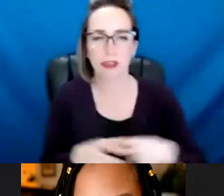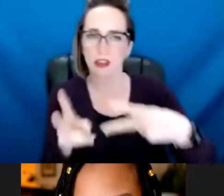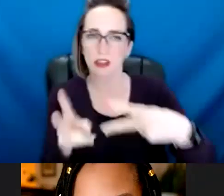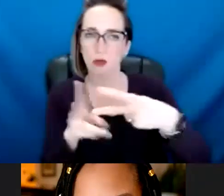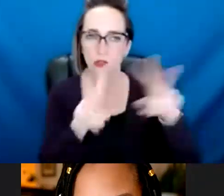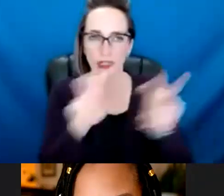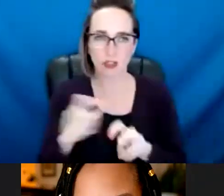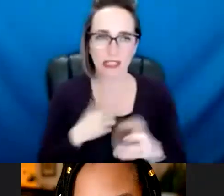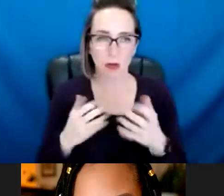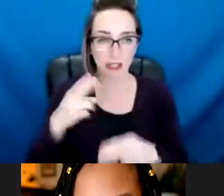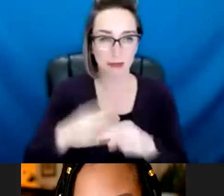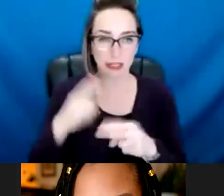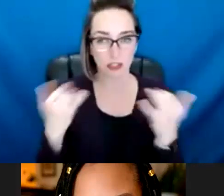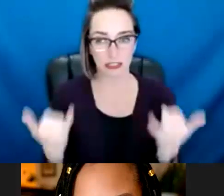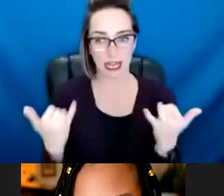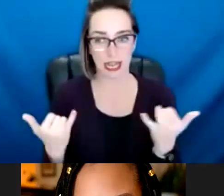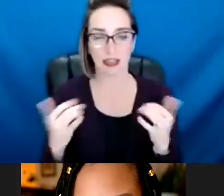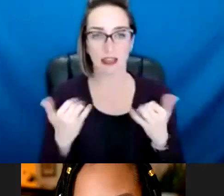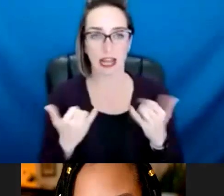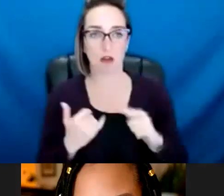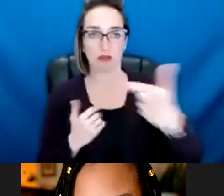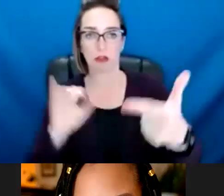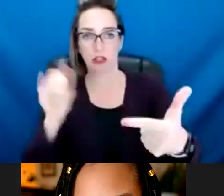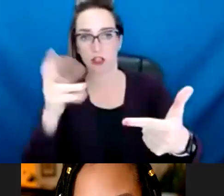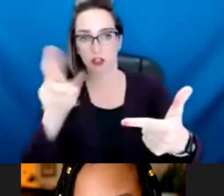talk about. And, uh, um, I will turn it back over to Jen.